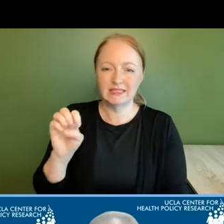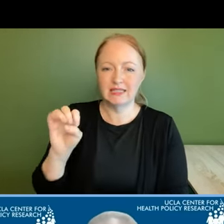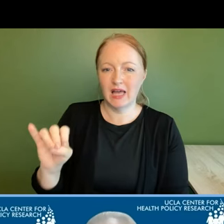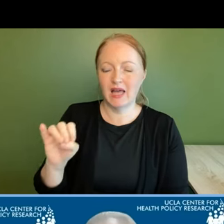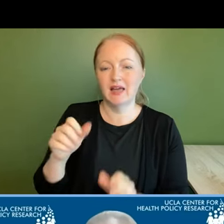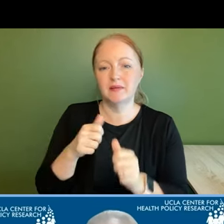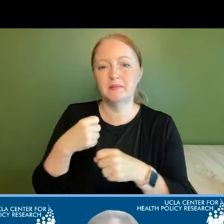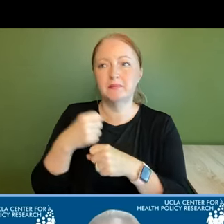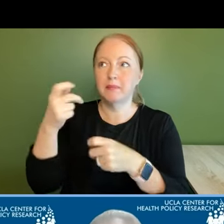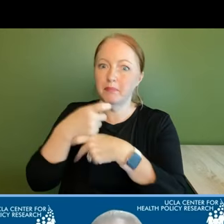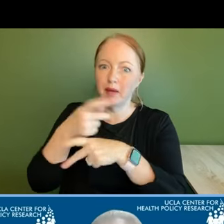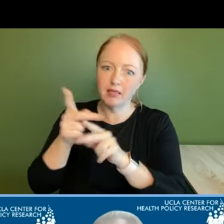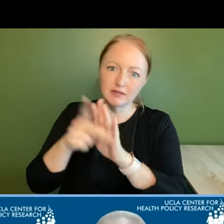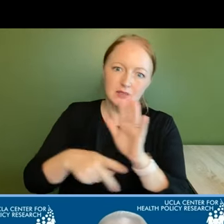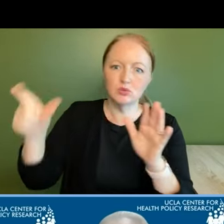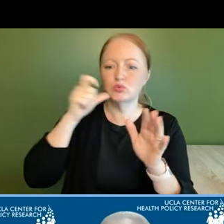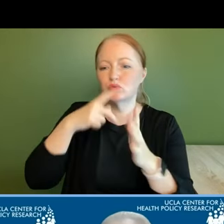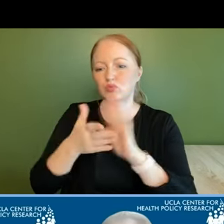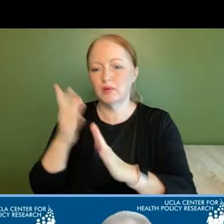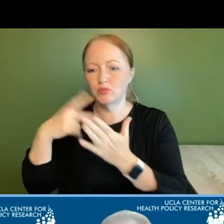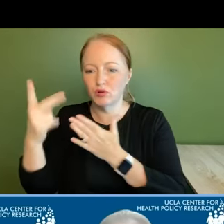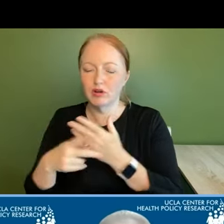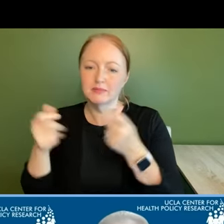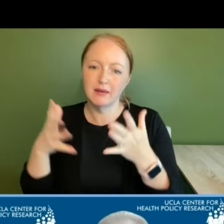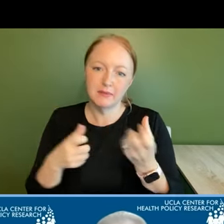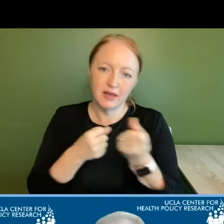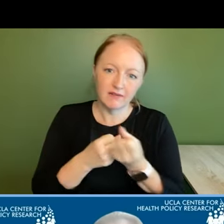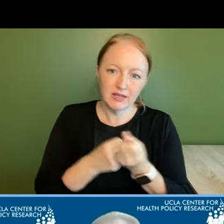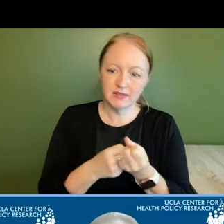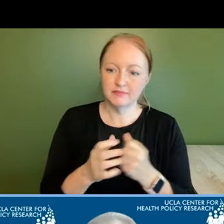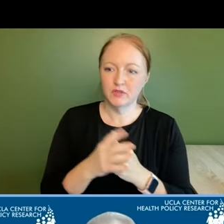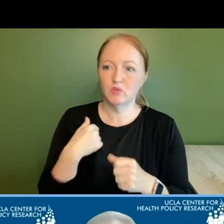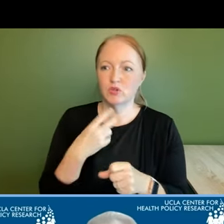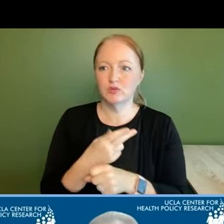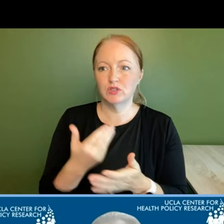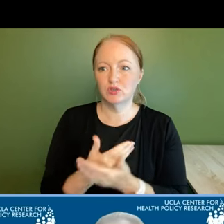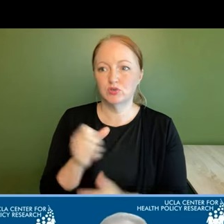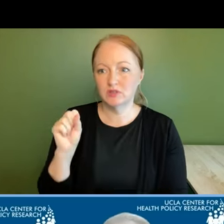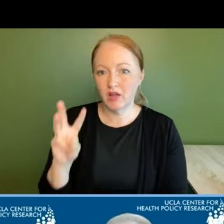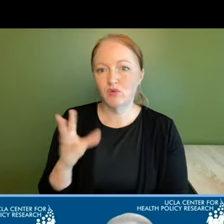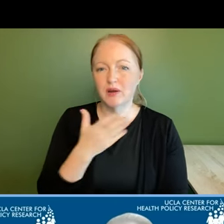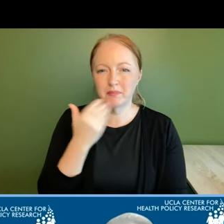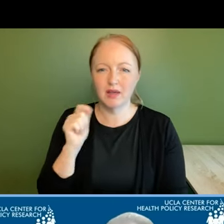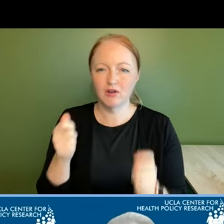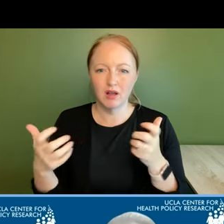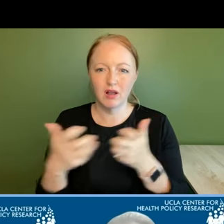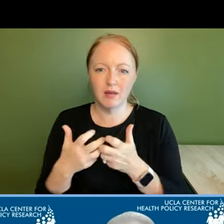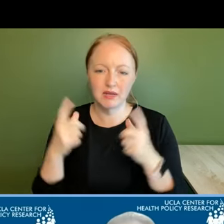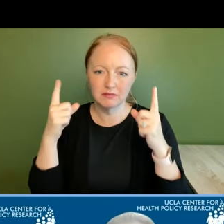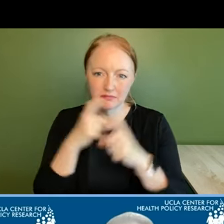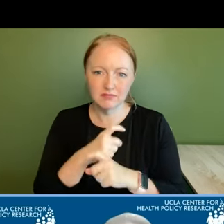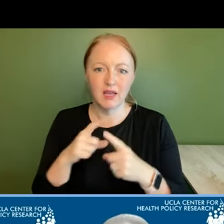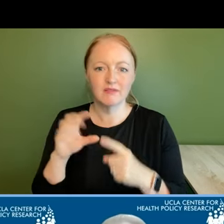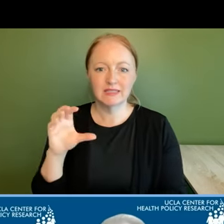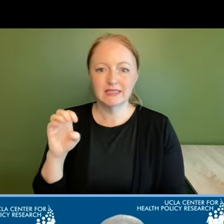policy makers program planners administrators and advocates we're using new software that better accommodates the complexity of the